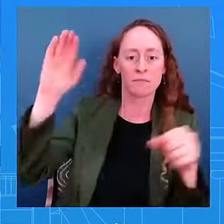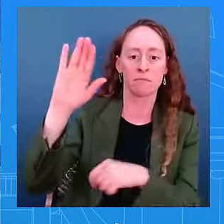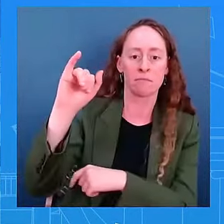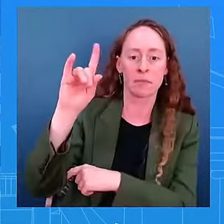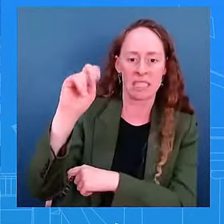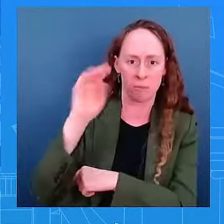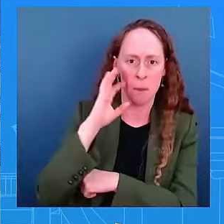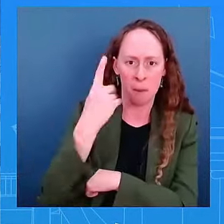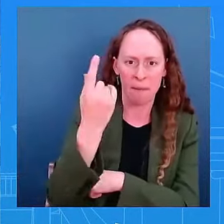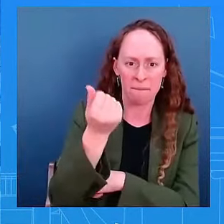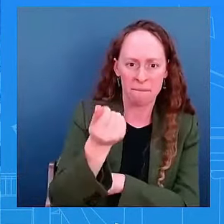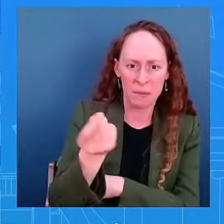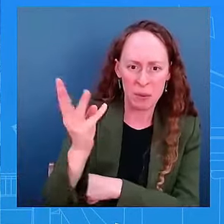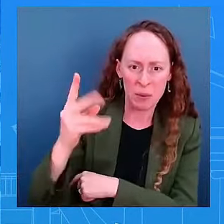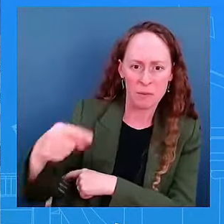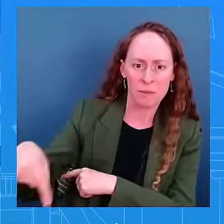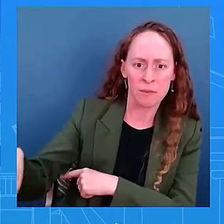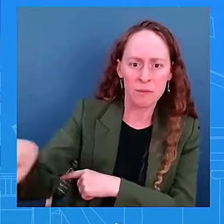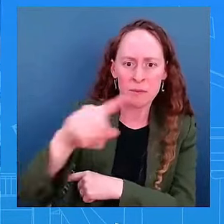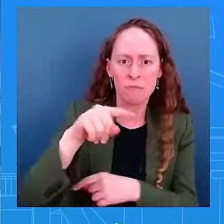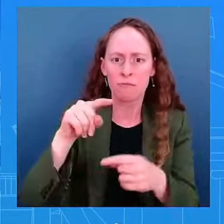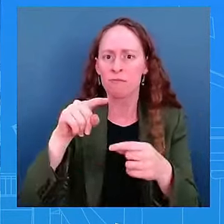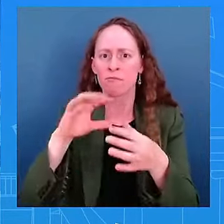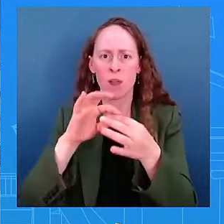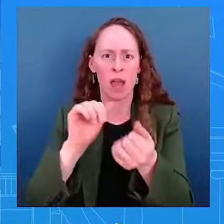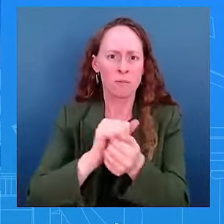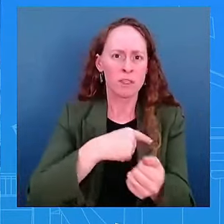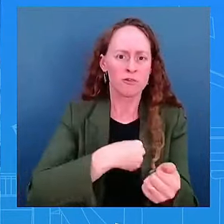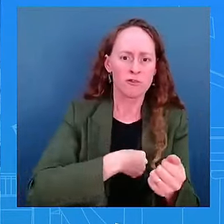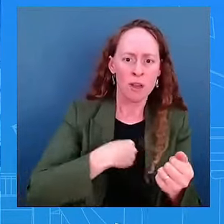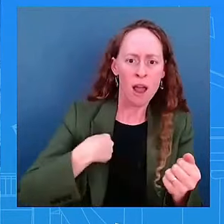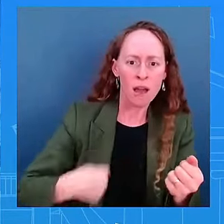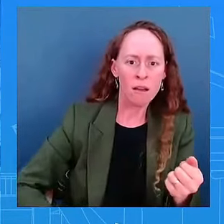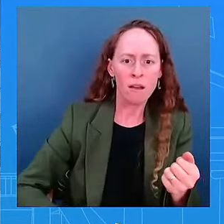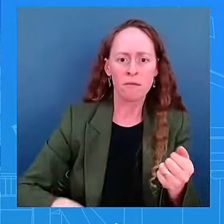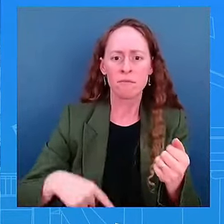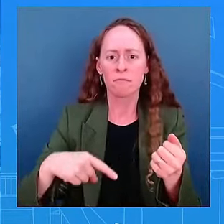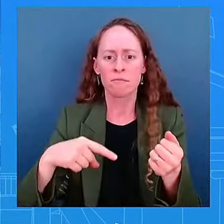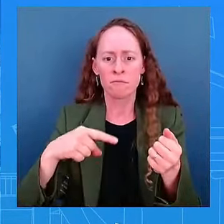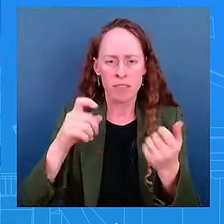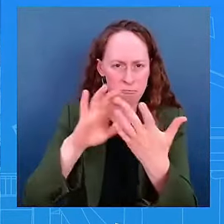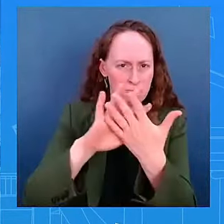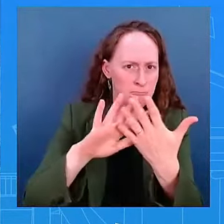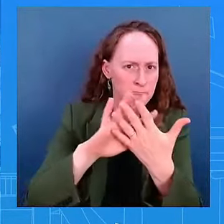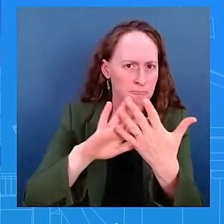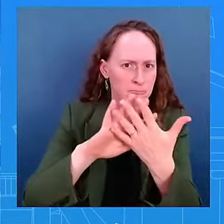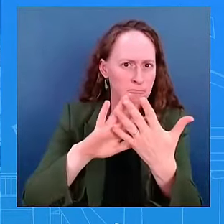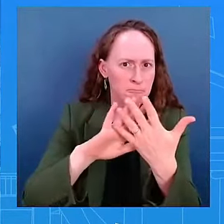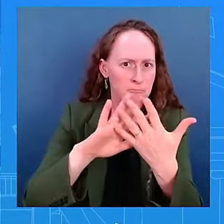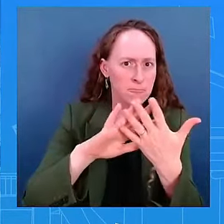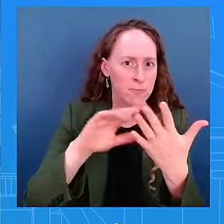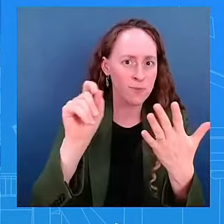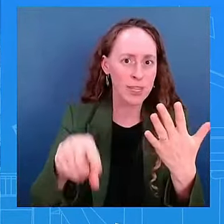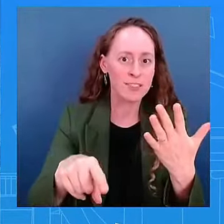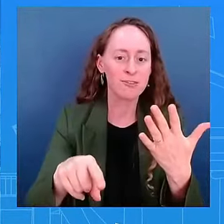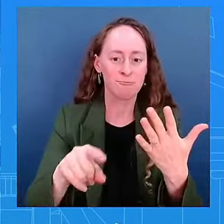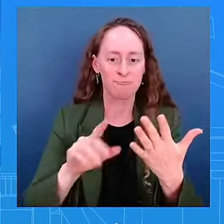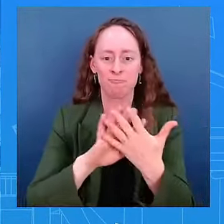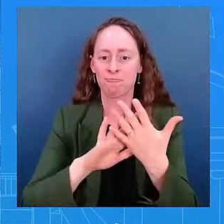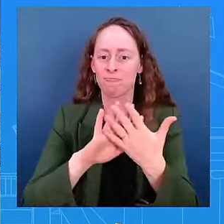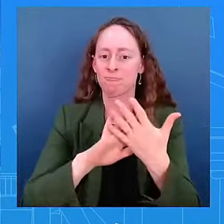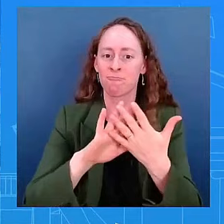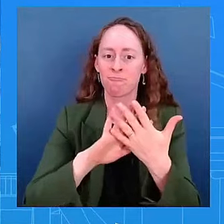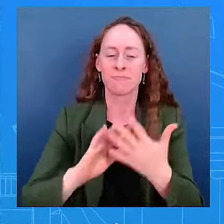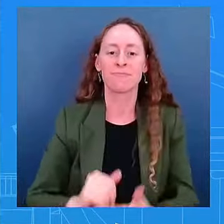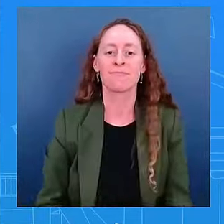during his tenure. Could you please explain the reasoning behind this decision? Isn't this a missed opportunity? So